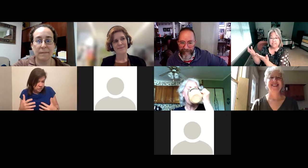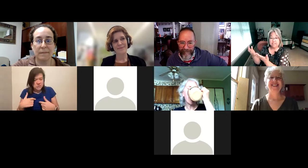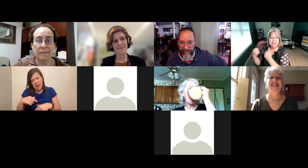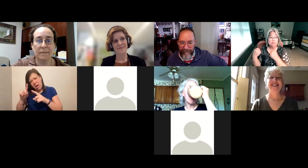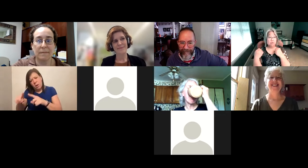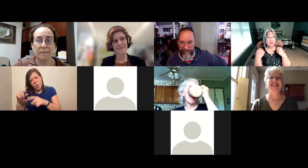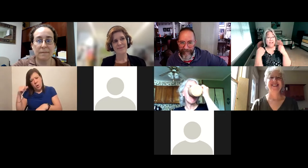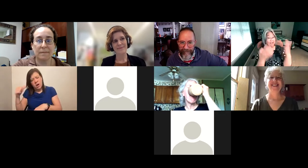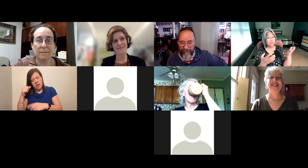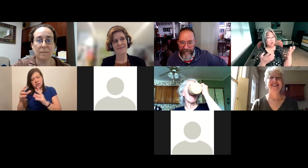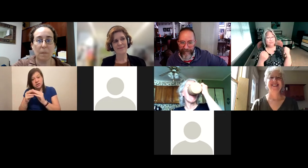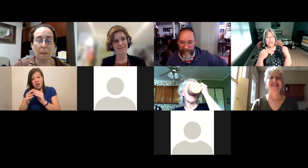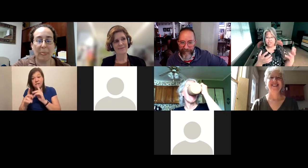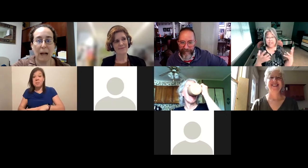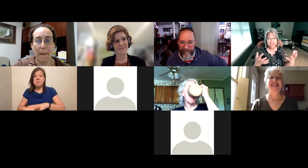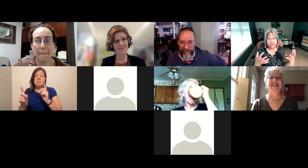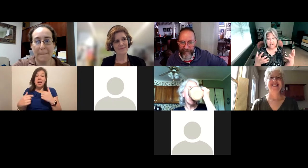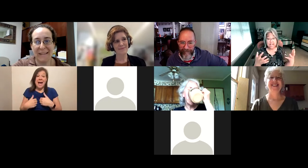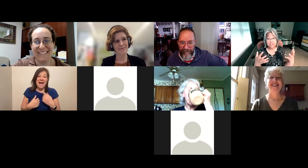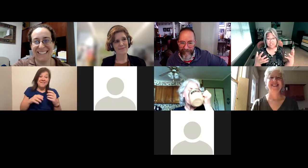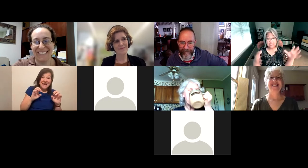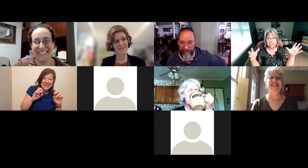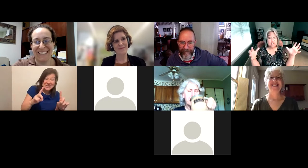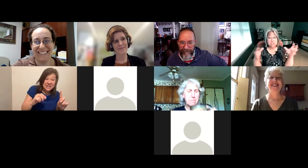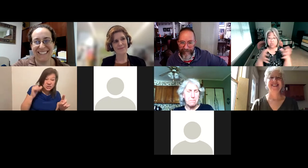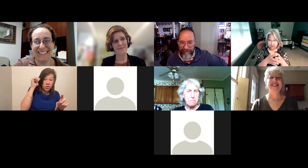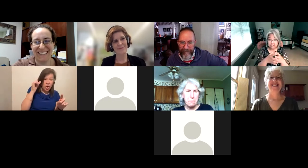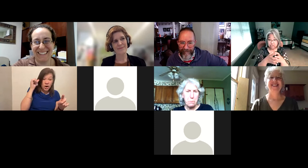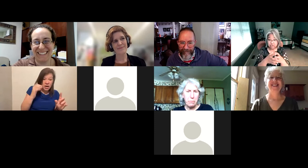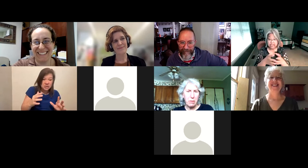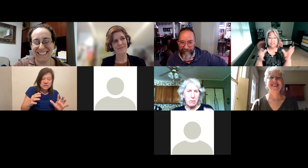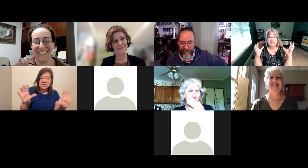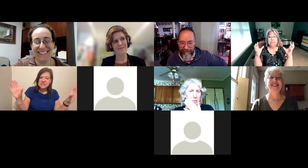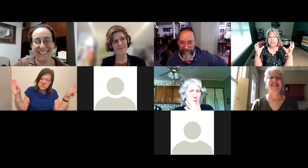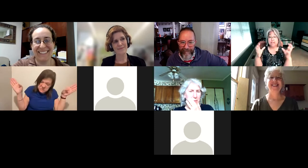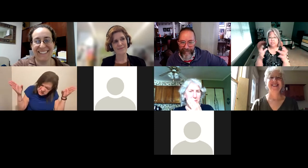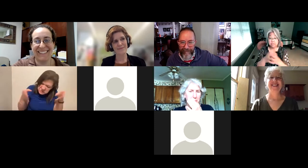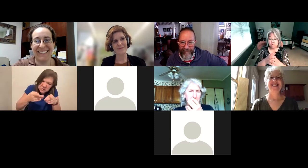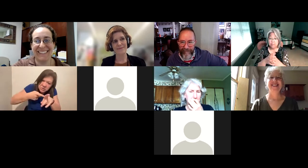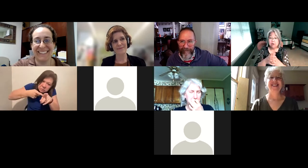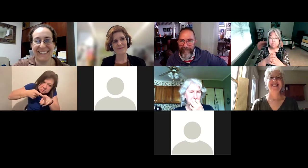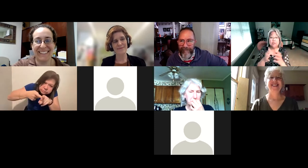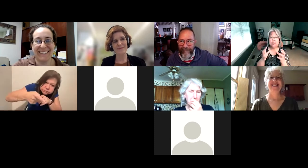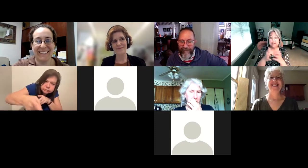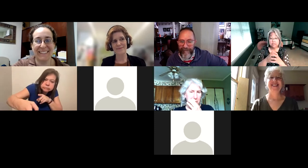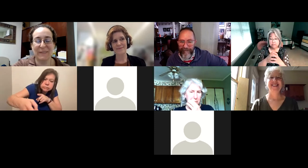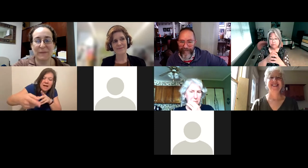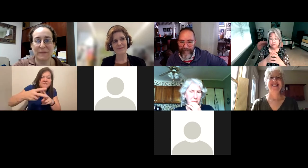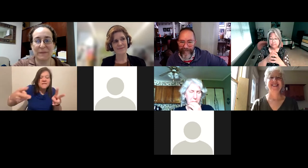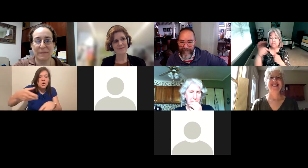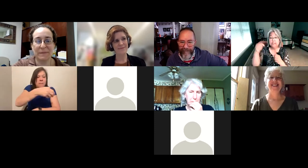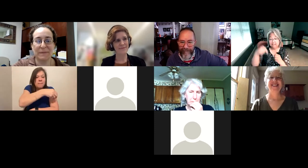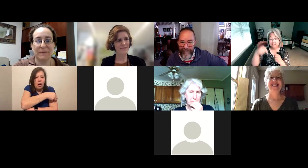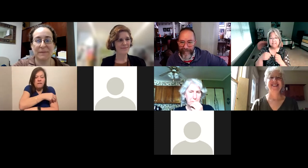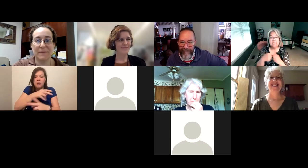conferences. But when I have the one for educational audiologists, it's so concentrated, and so powerful, and so